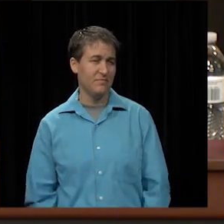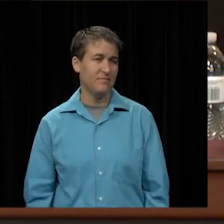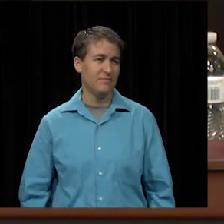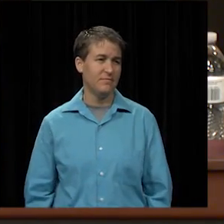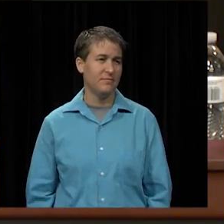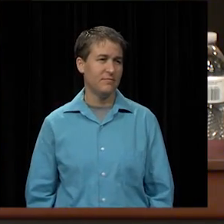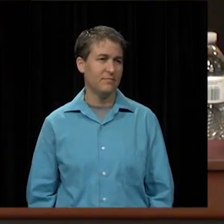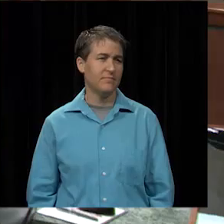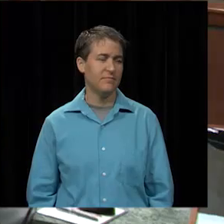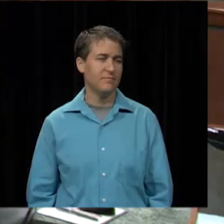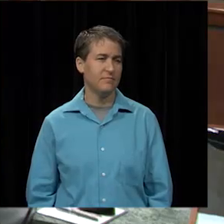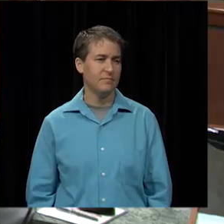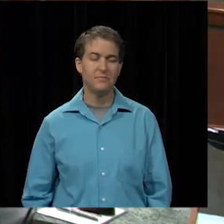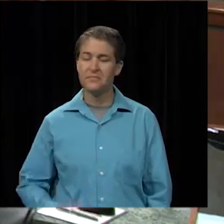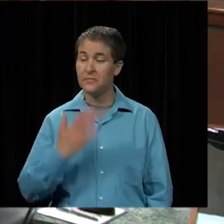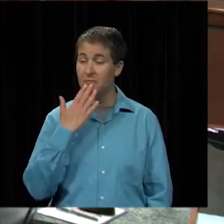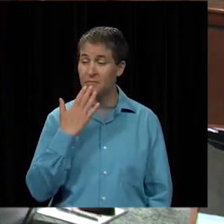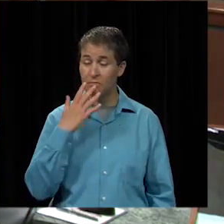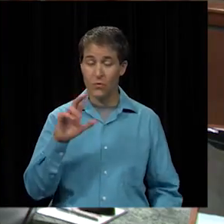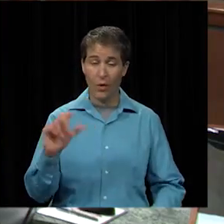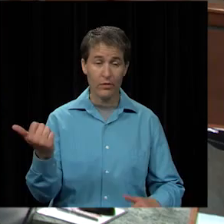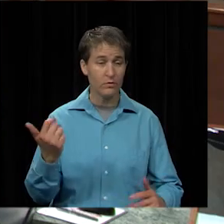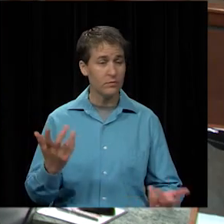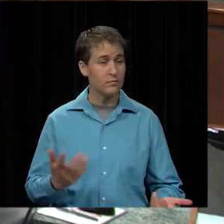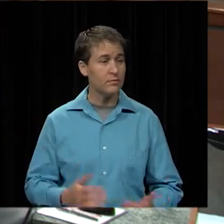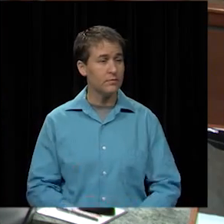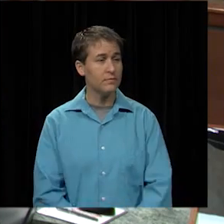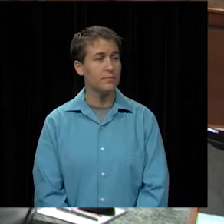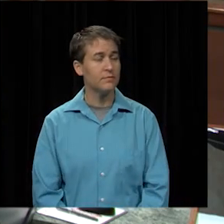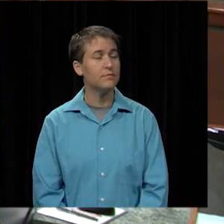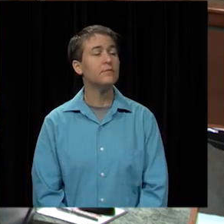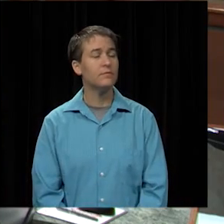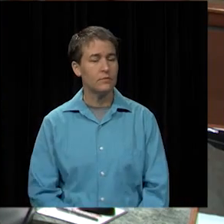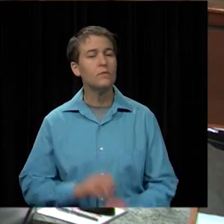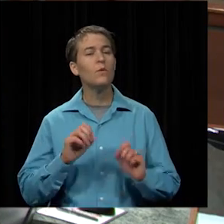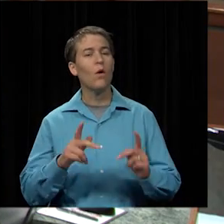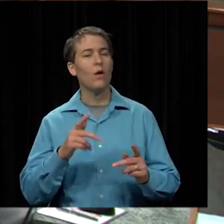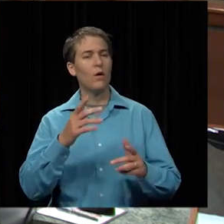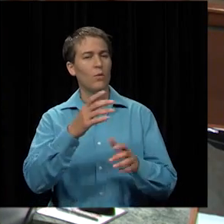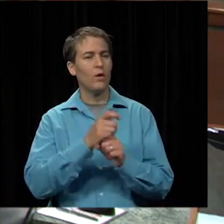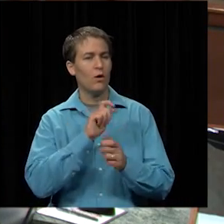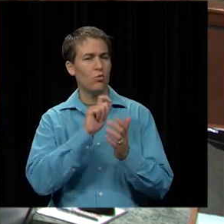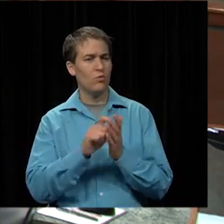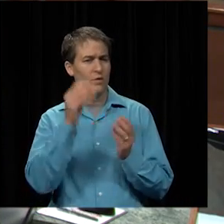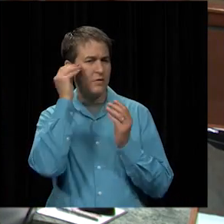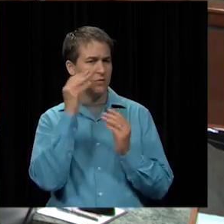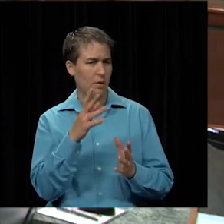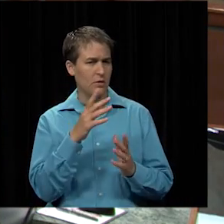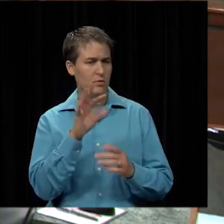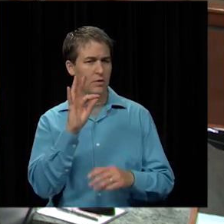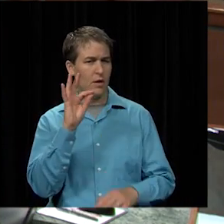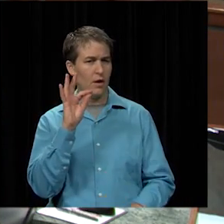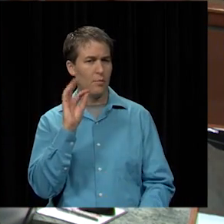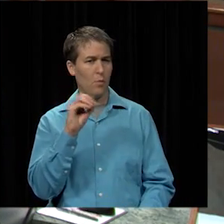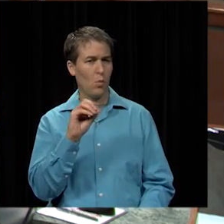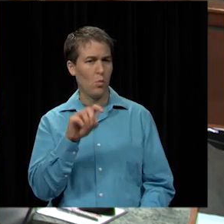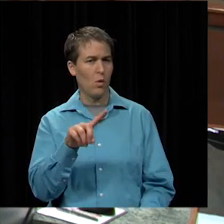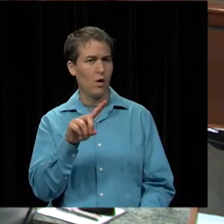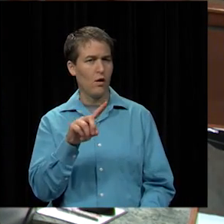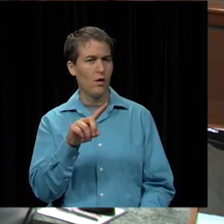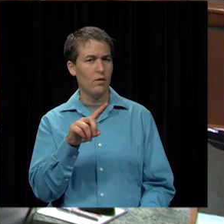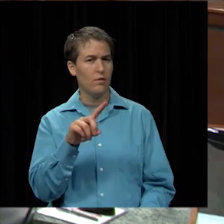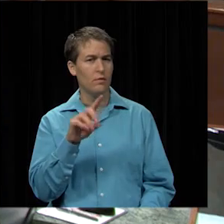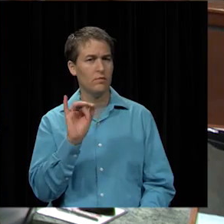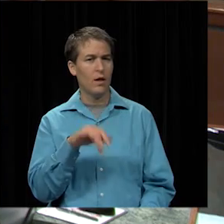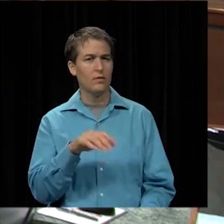Thank you. Anything else? All right. We received some written information. 9.01 was